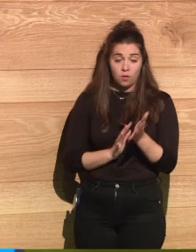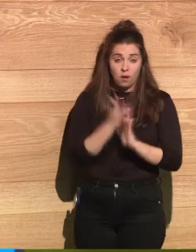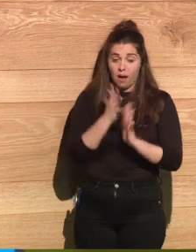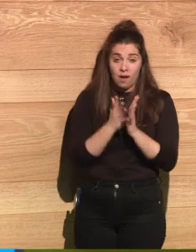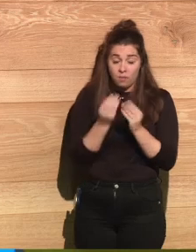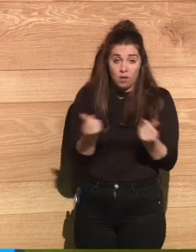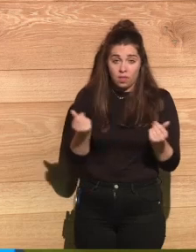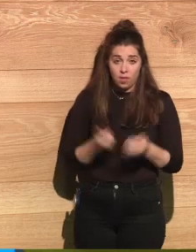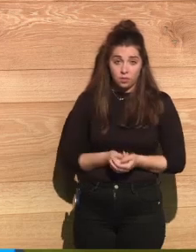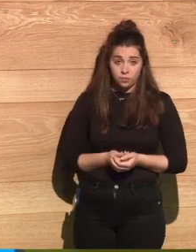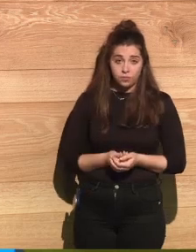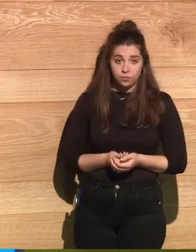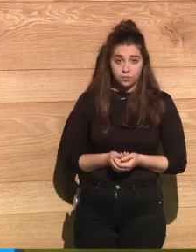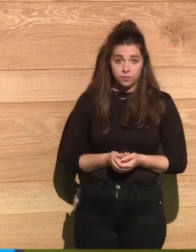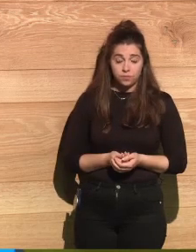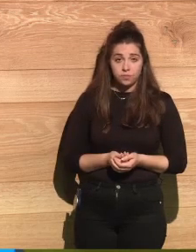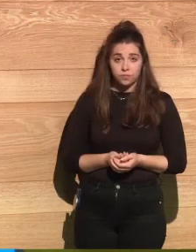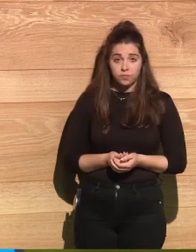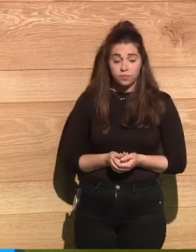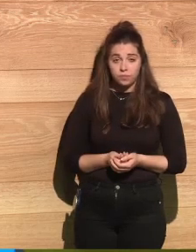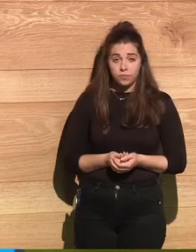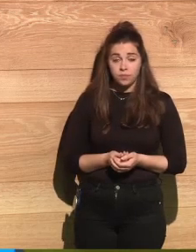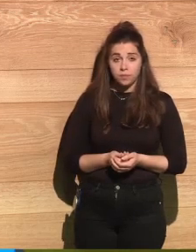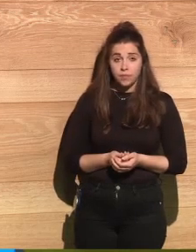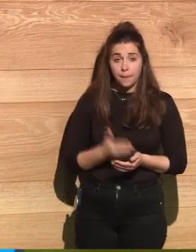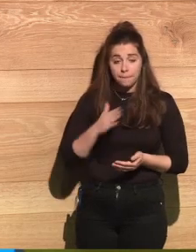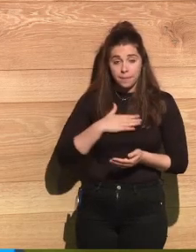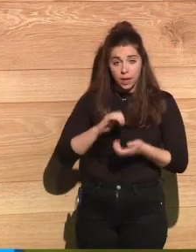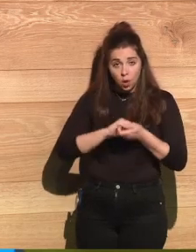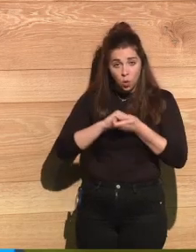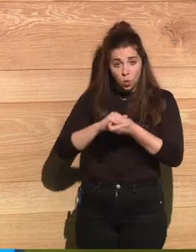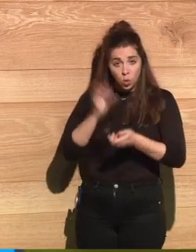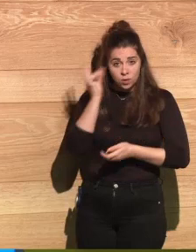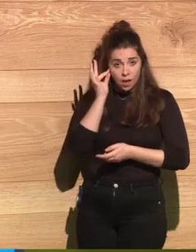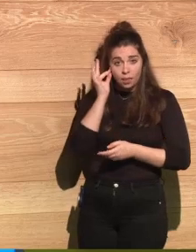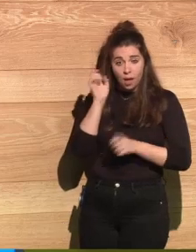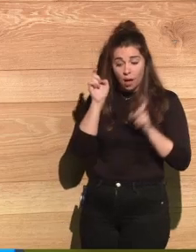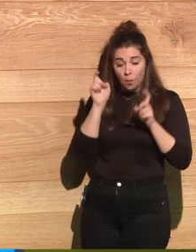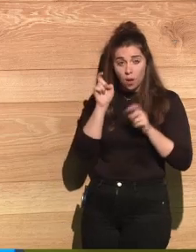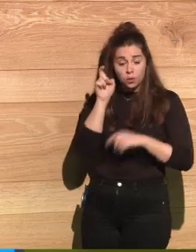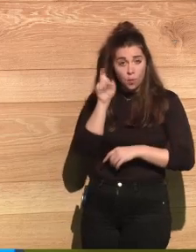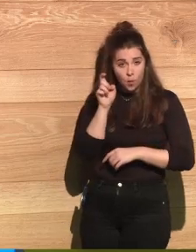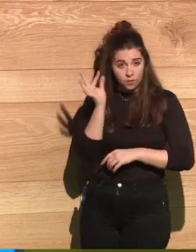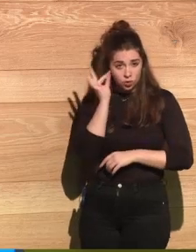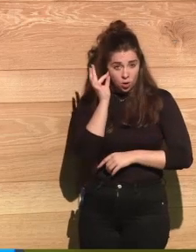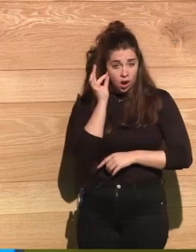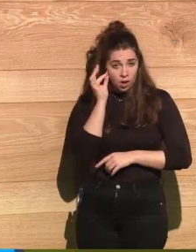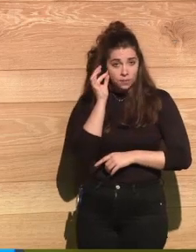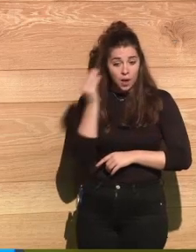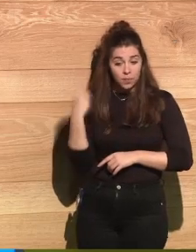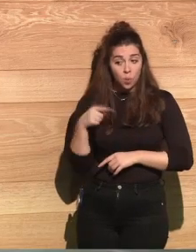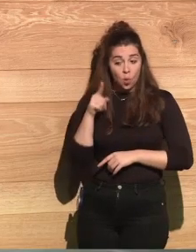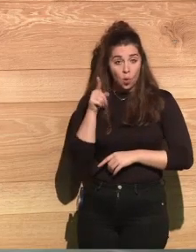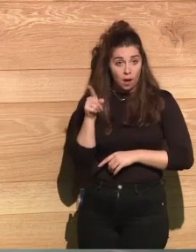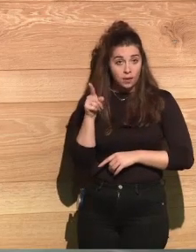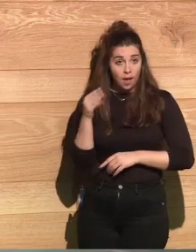My sister-in-law was a teacher, supervising the students. We looked for her body, but we never have found.